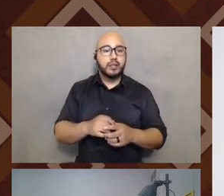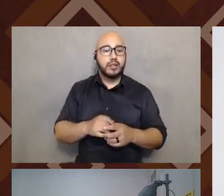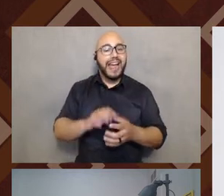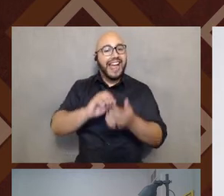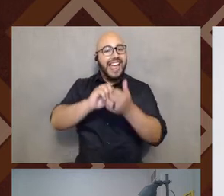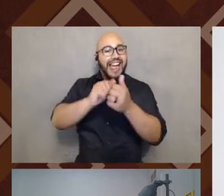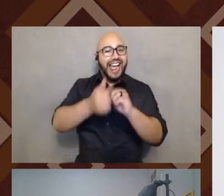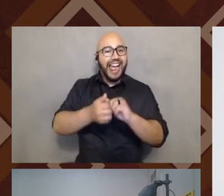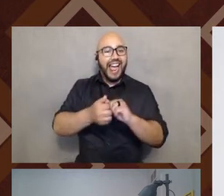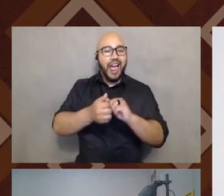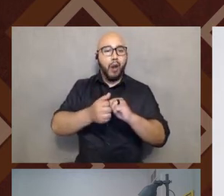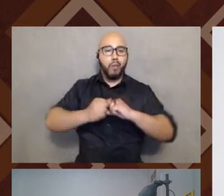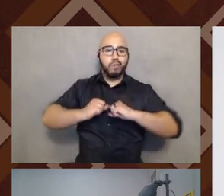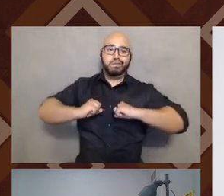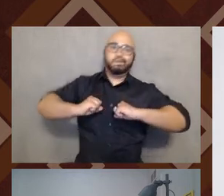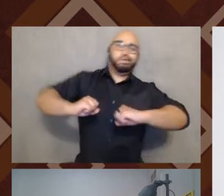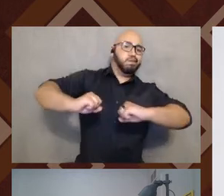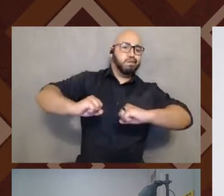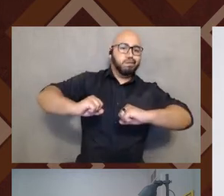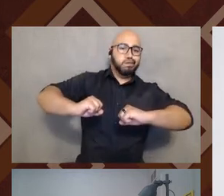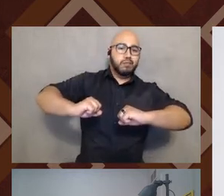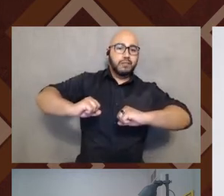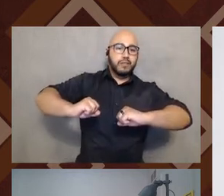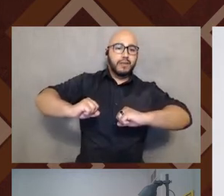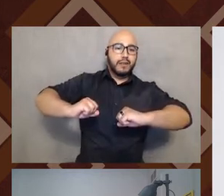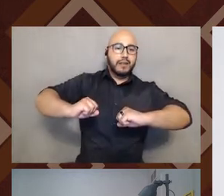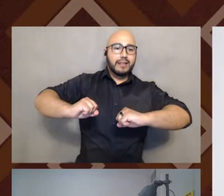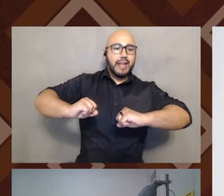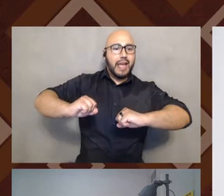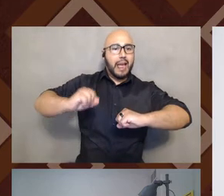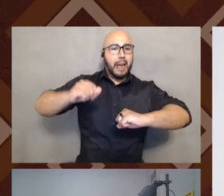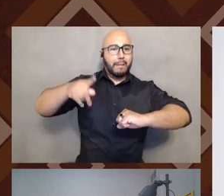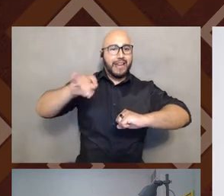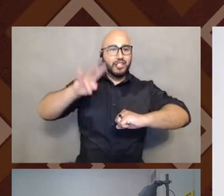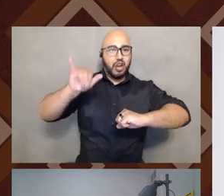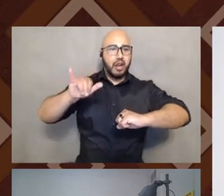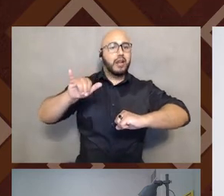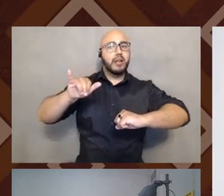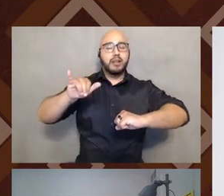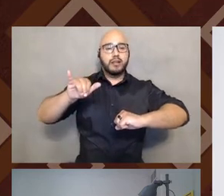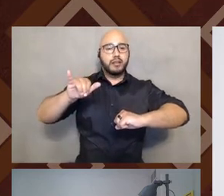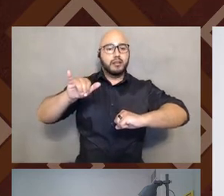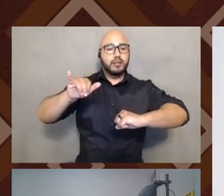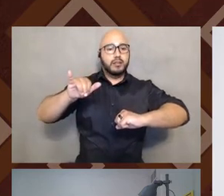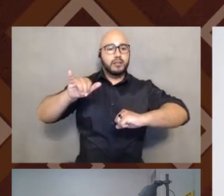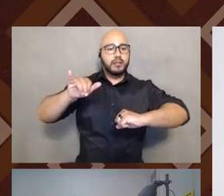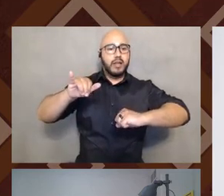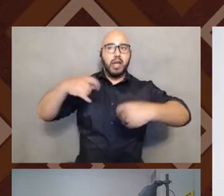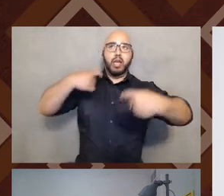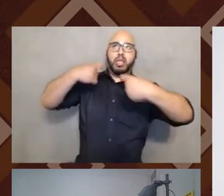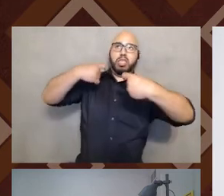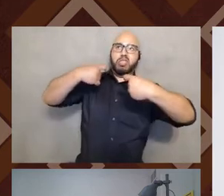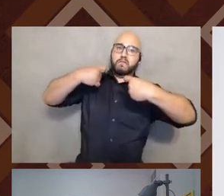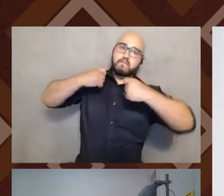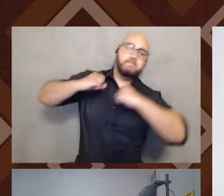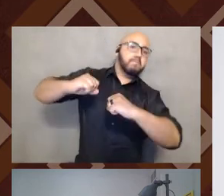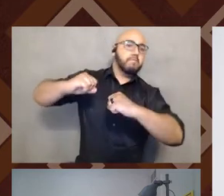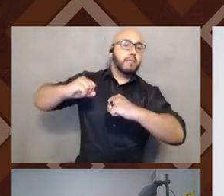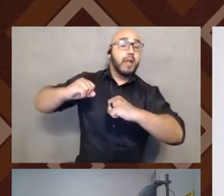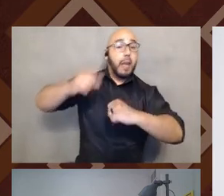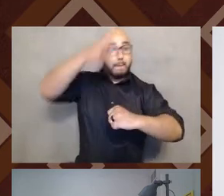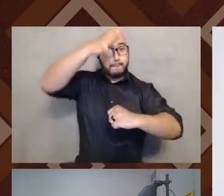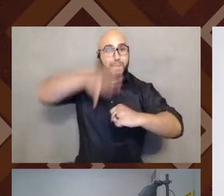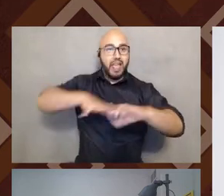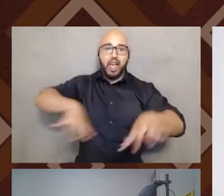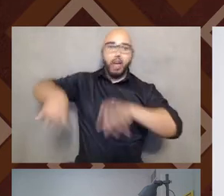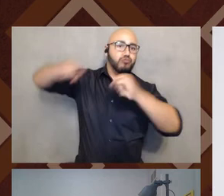of pushing back against, uh, patriarchy, as a means of pushing back against, um, male dominance